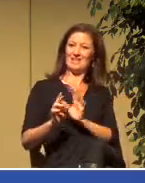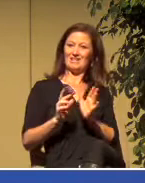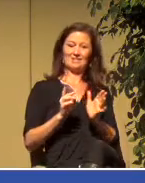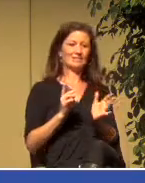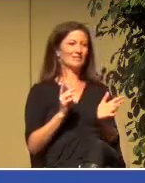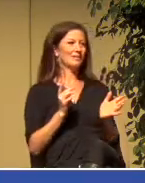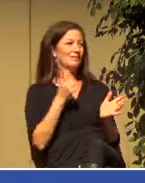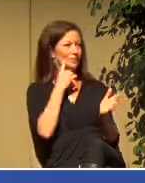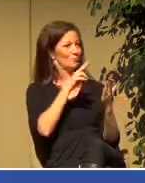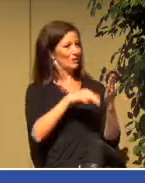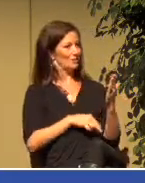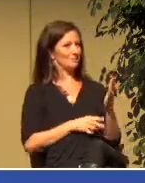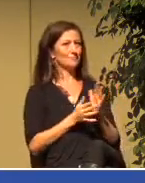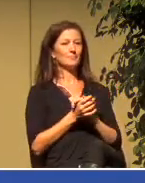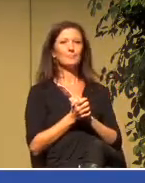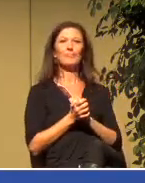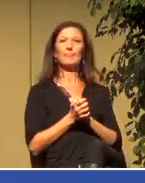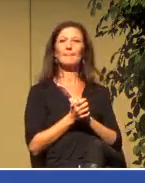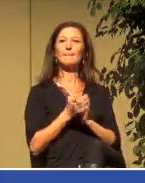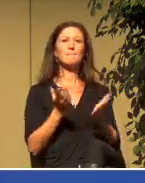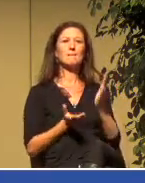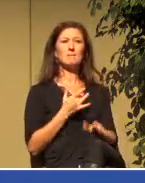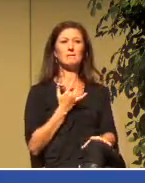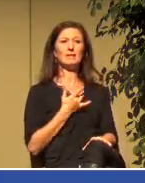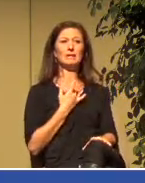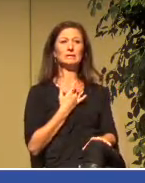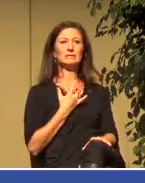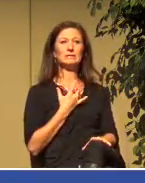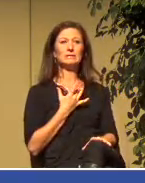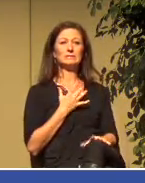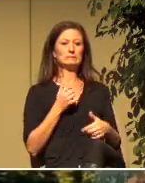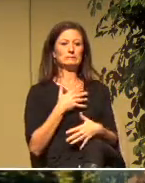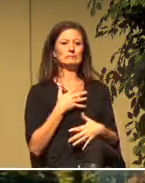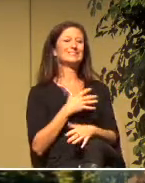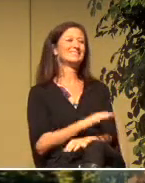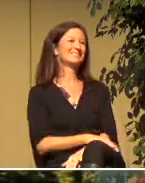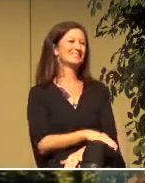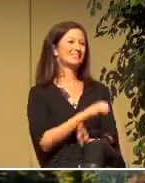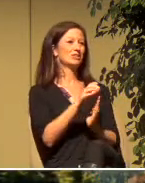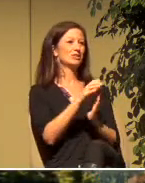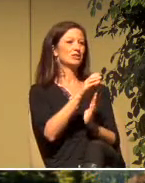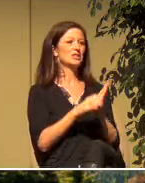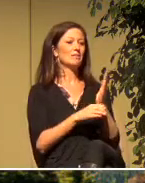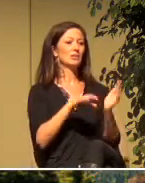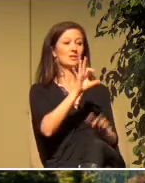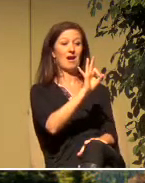It might be a bit intimidating, chapter 9, 31 verses.